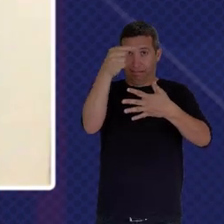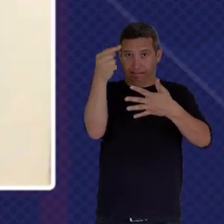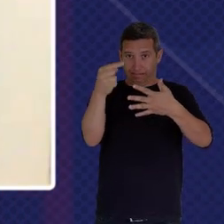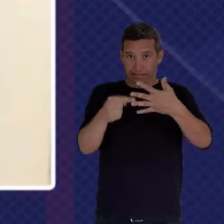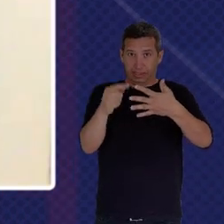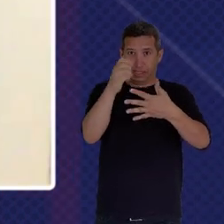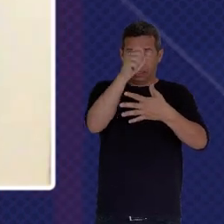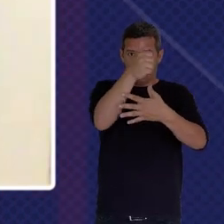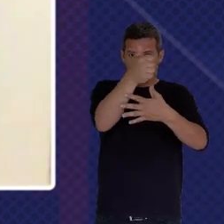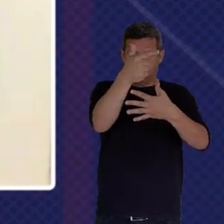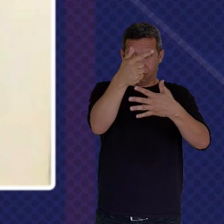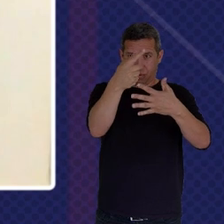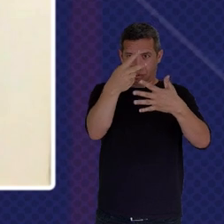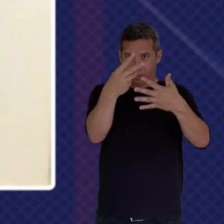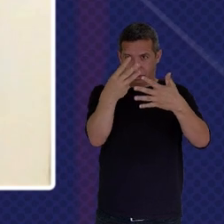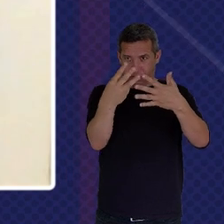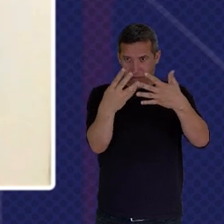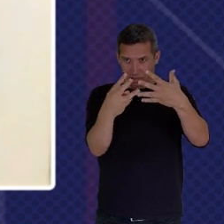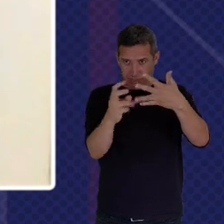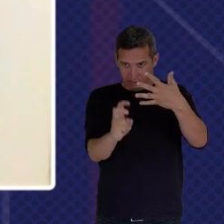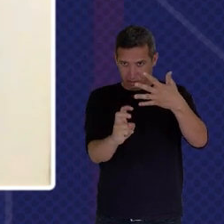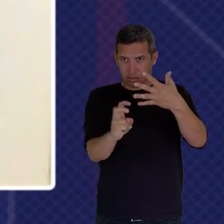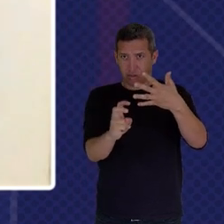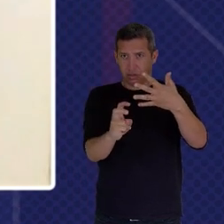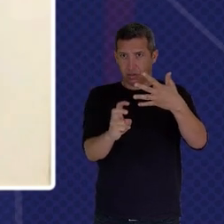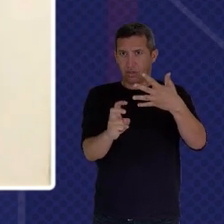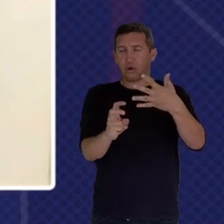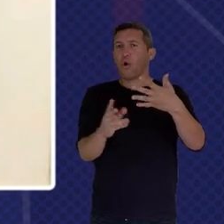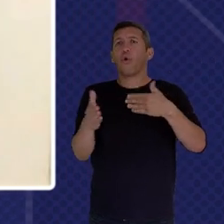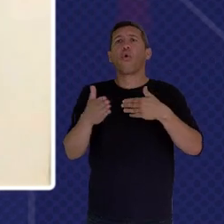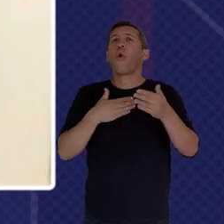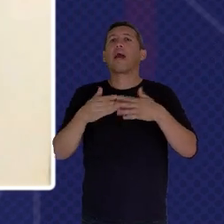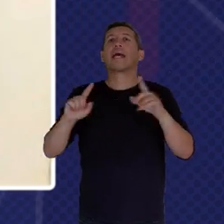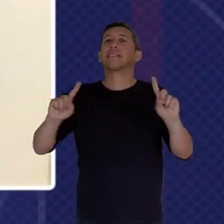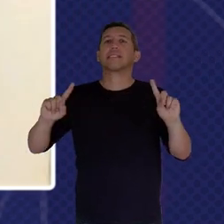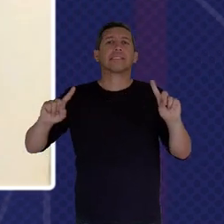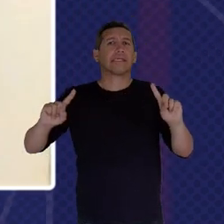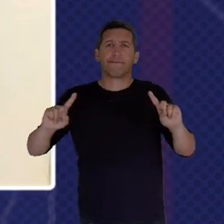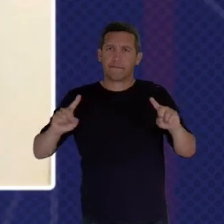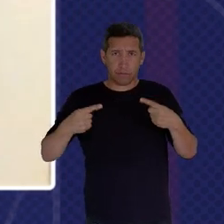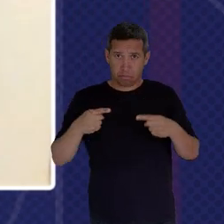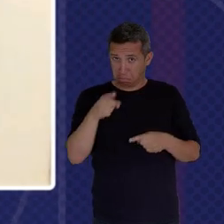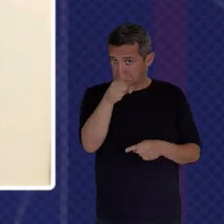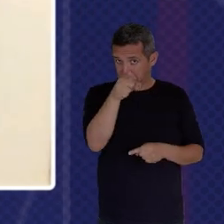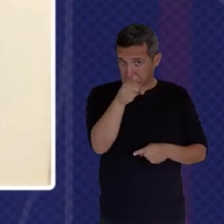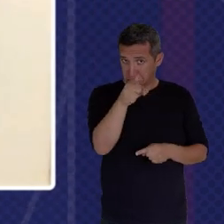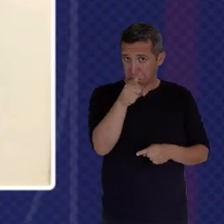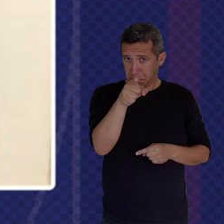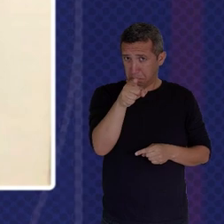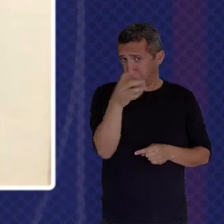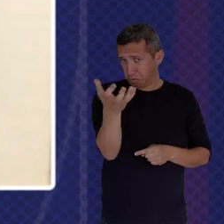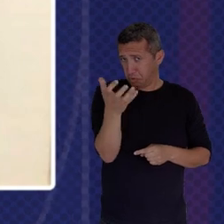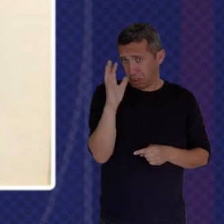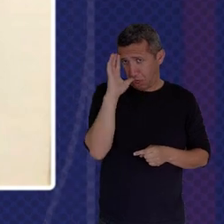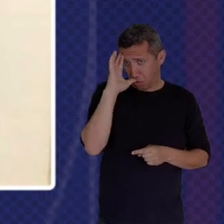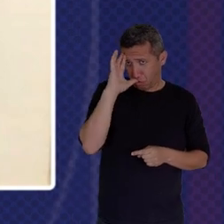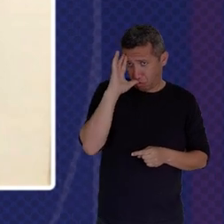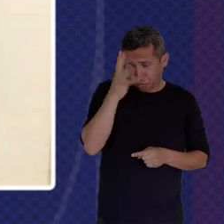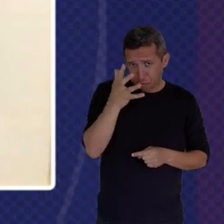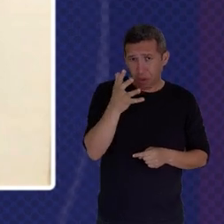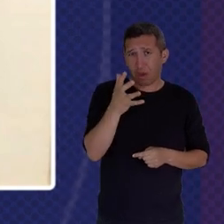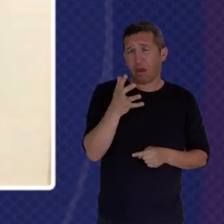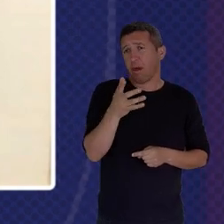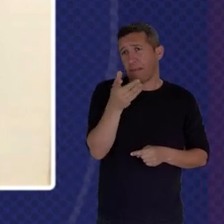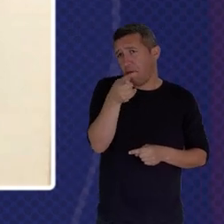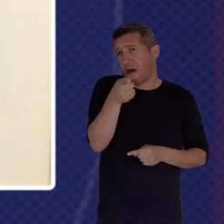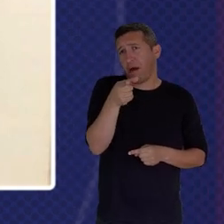Roots Cause Of Any Challenge Is That You Wish To Resolve So That You're Able To Create Proactive